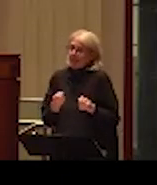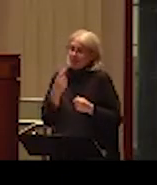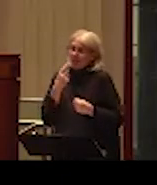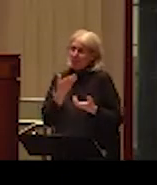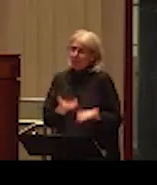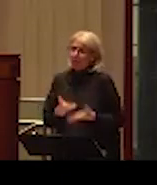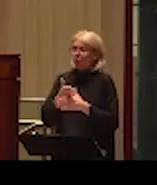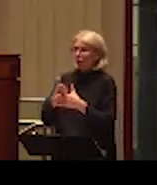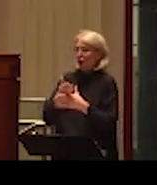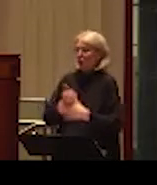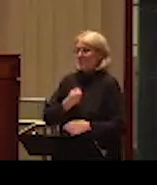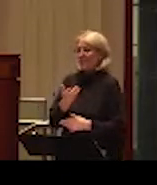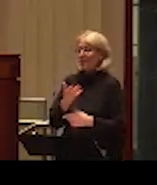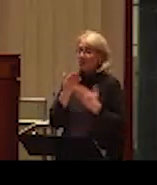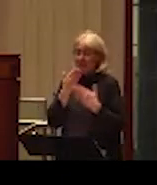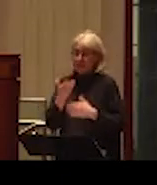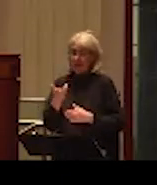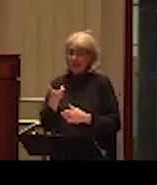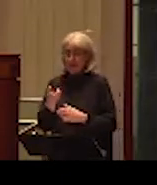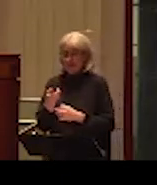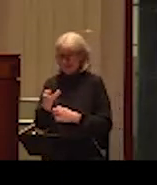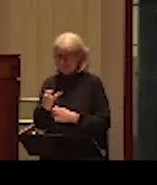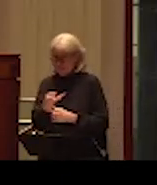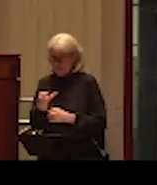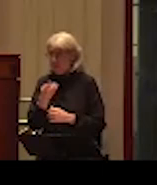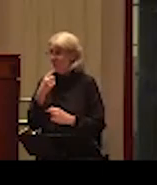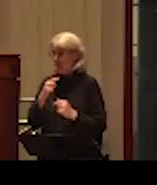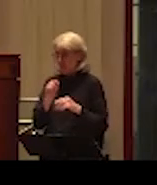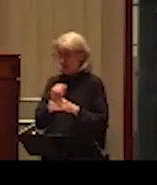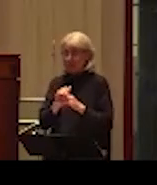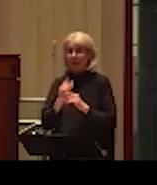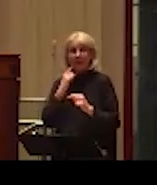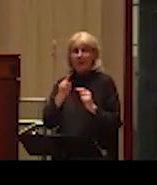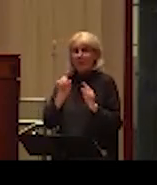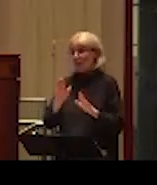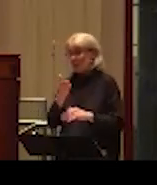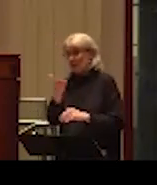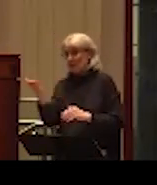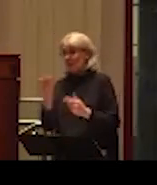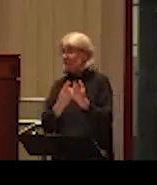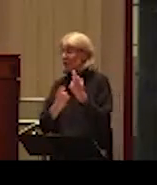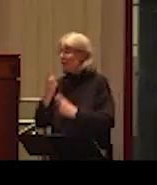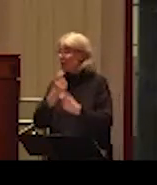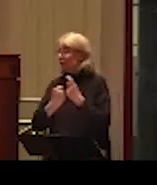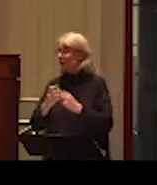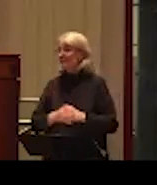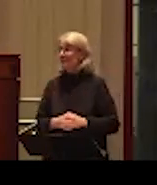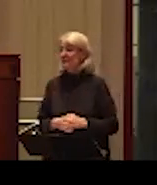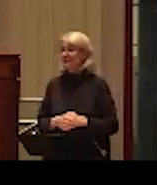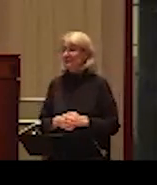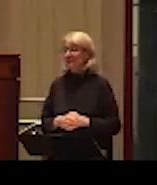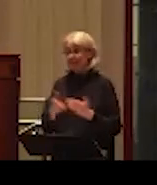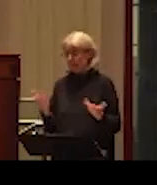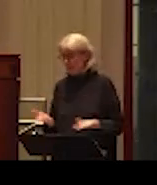I want to thank you all so much for this evening and for the wonderful questions that came from those who are in the audience both